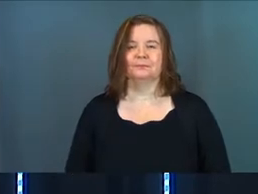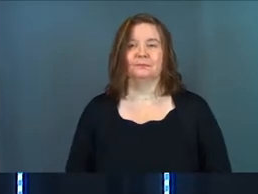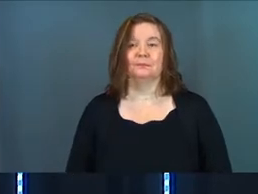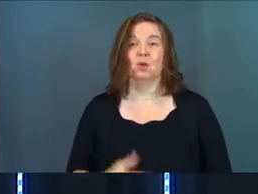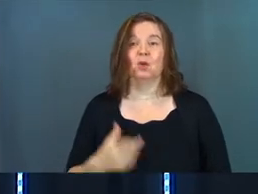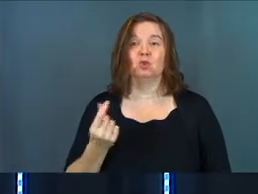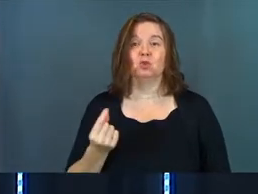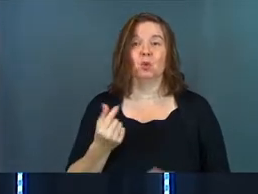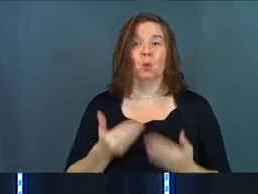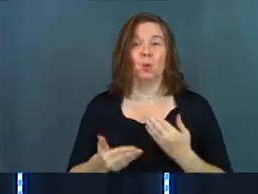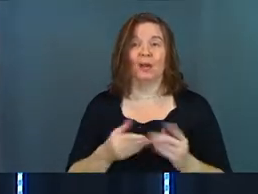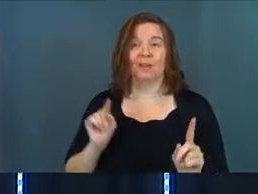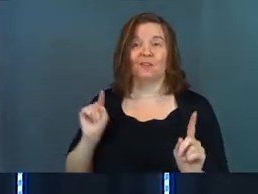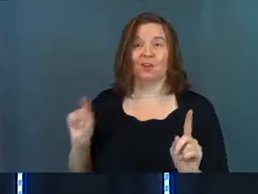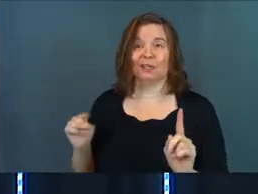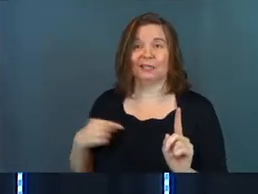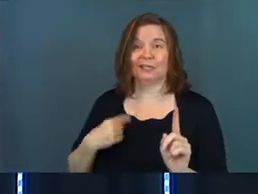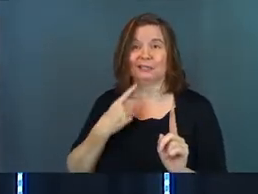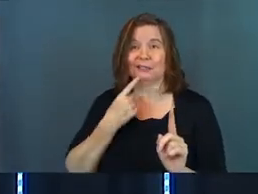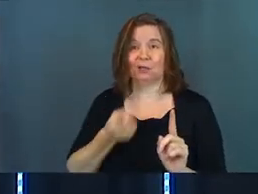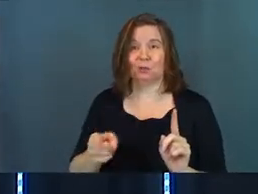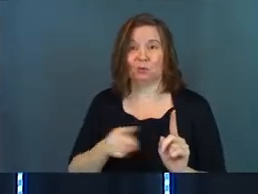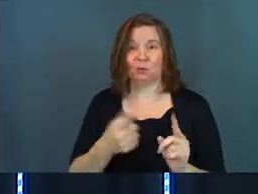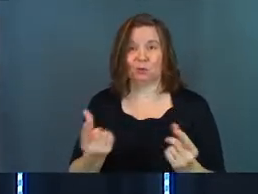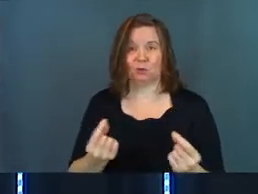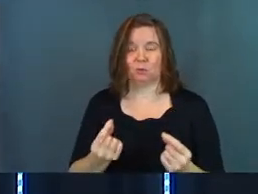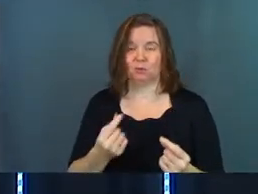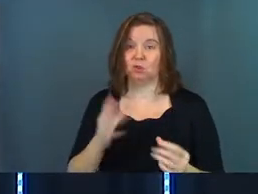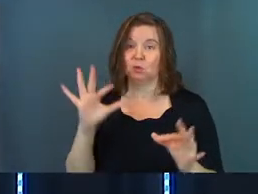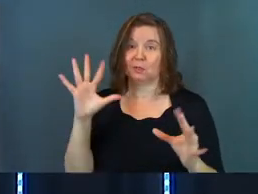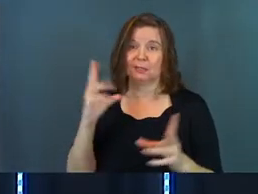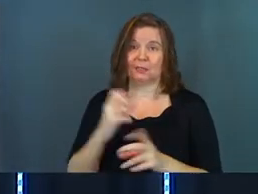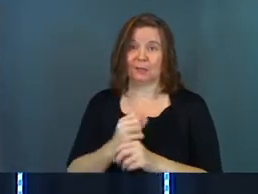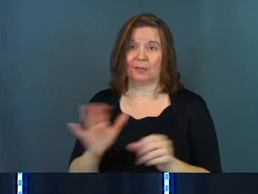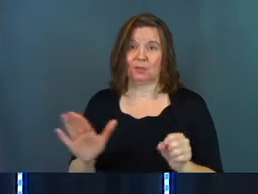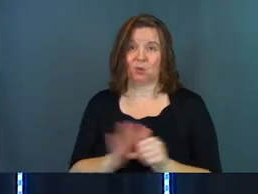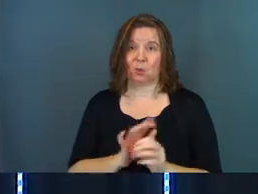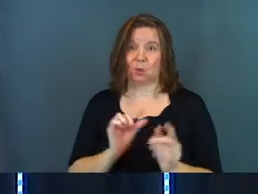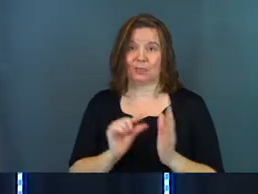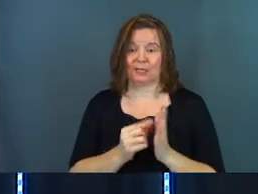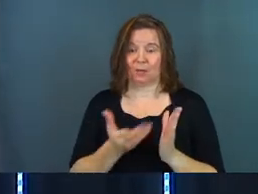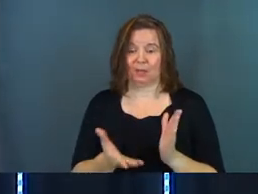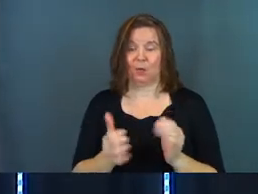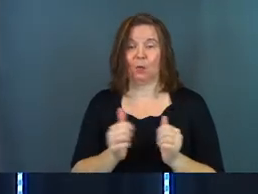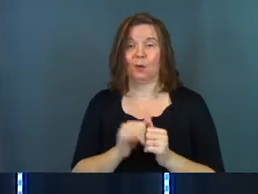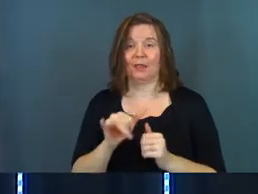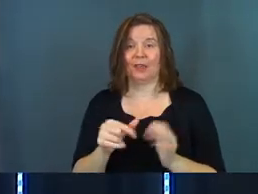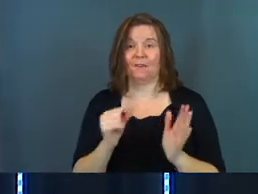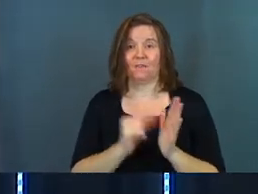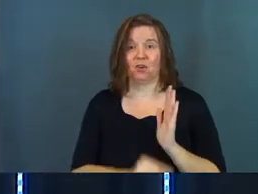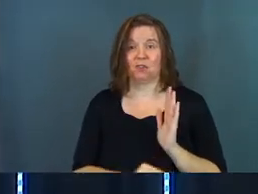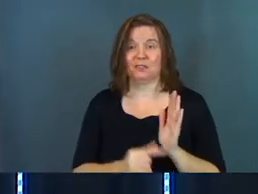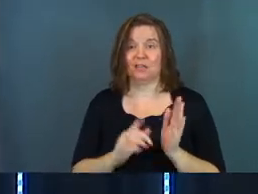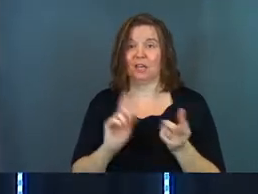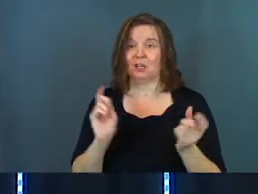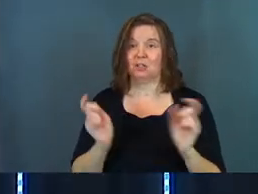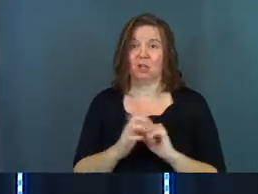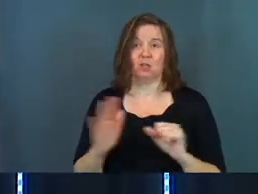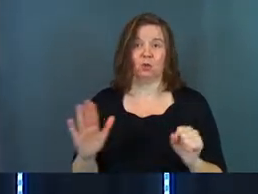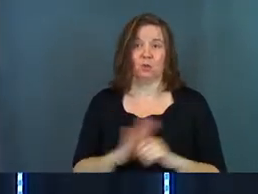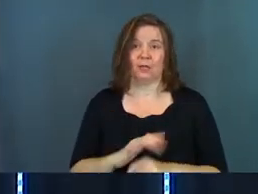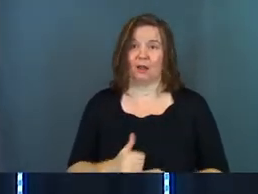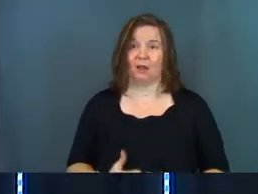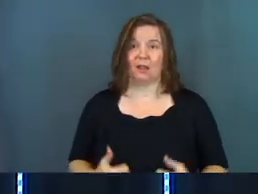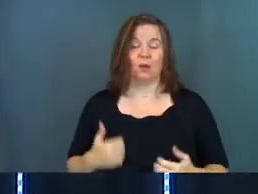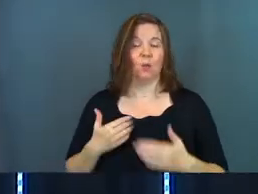Do whatever he tells you to the servants. You could summarize this entire text right there with that verse and change your entire